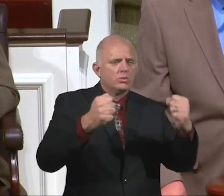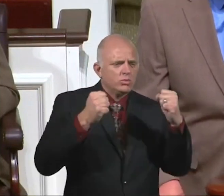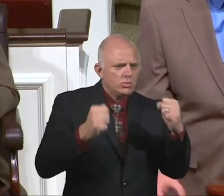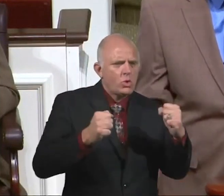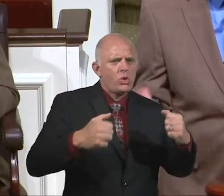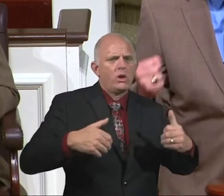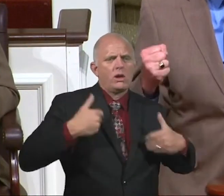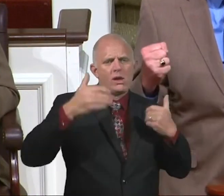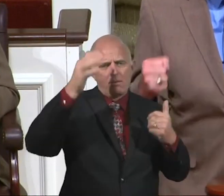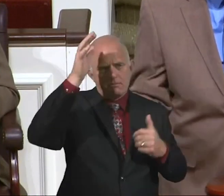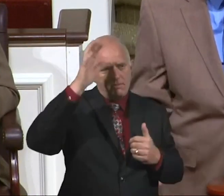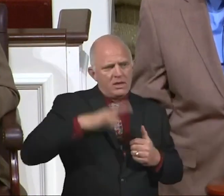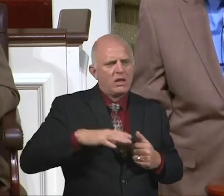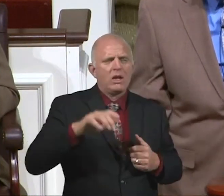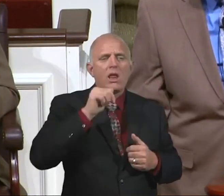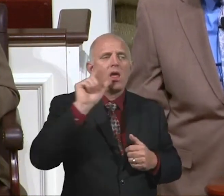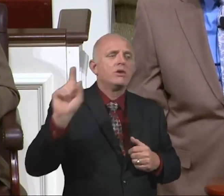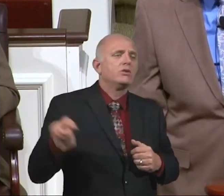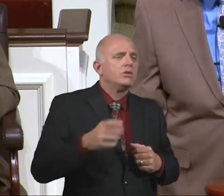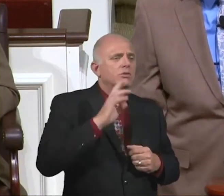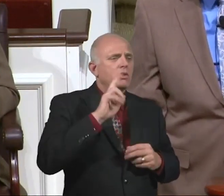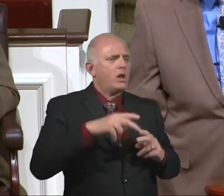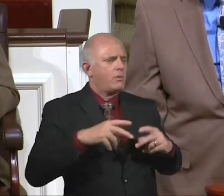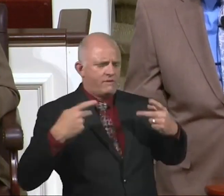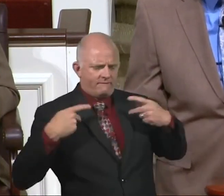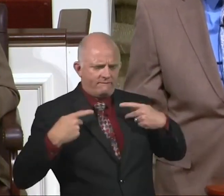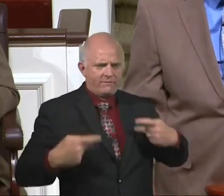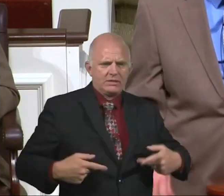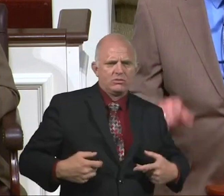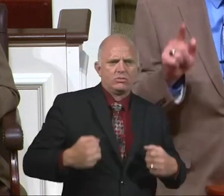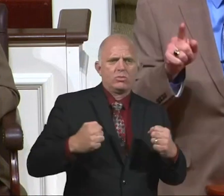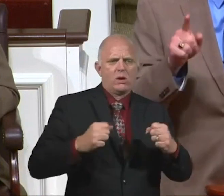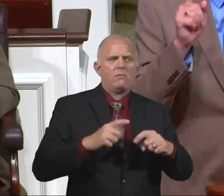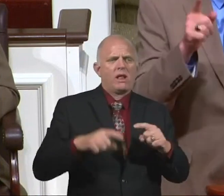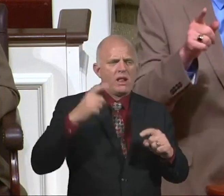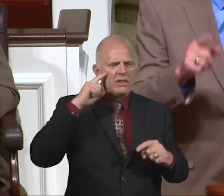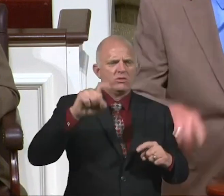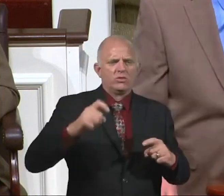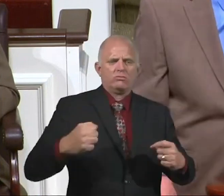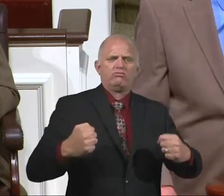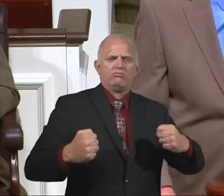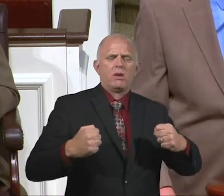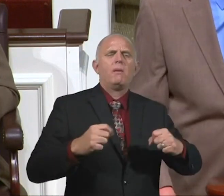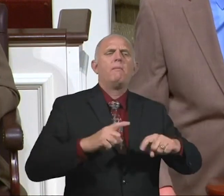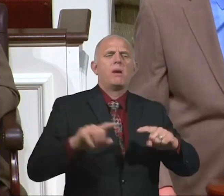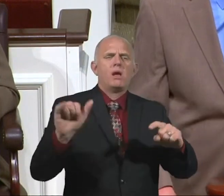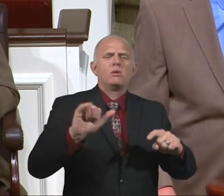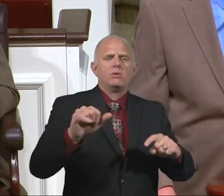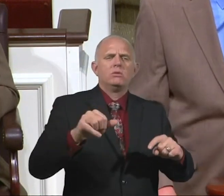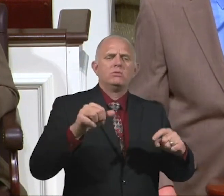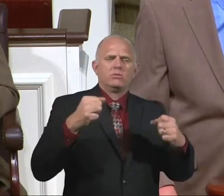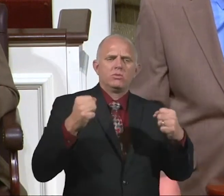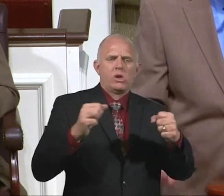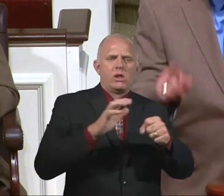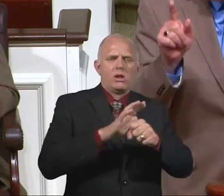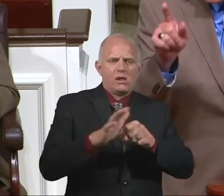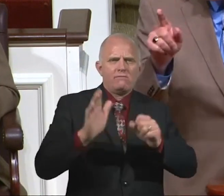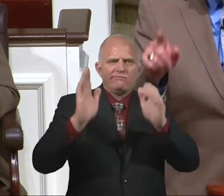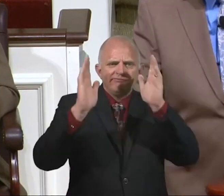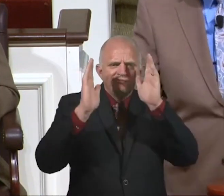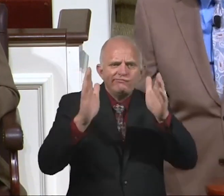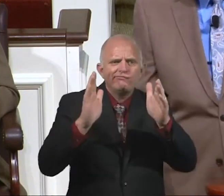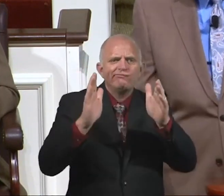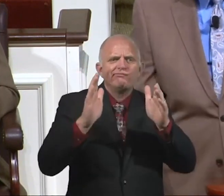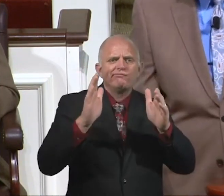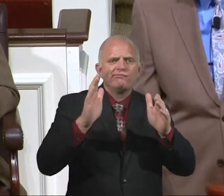And I'm not just talking about physical strong. I think you ought to be physically strong, but I think you're going be strong enough to pay attention in church. Strong enough to